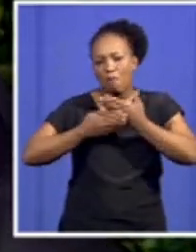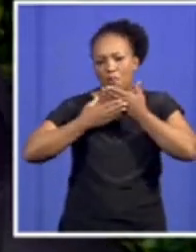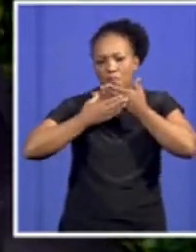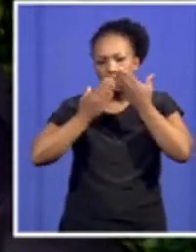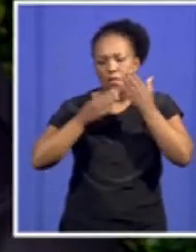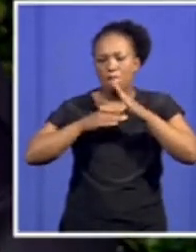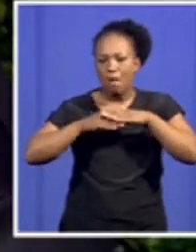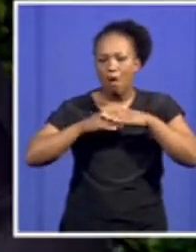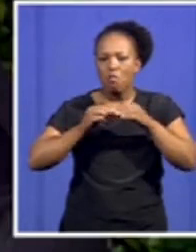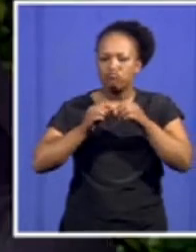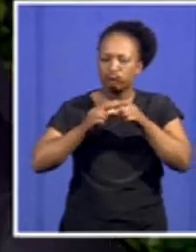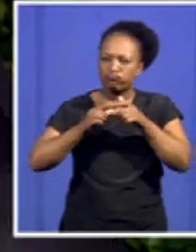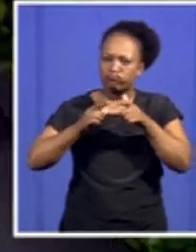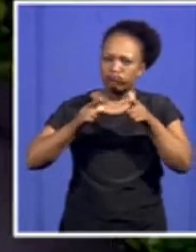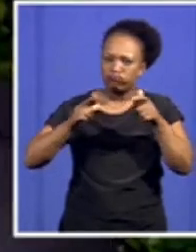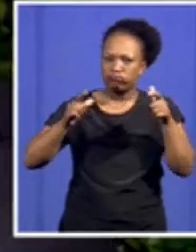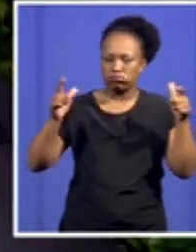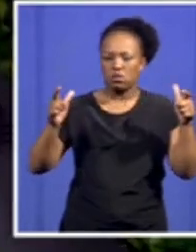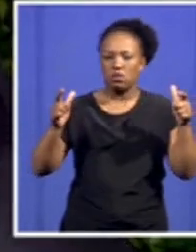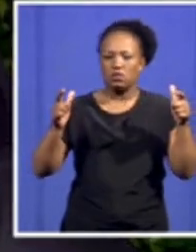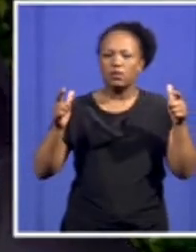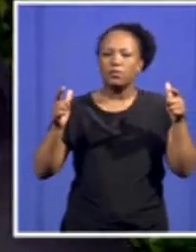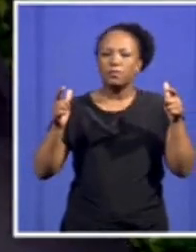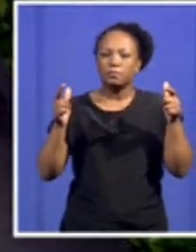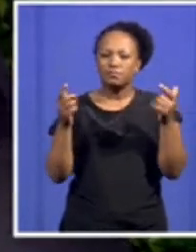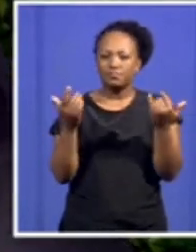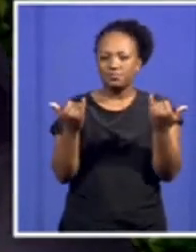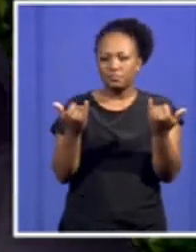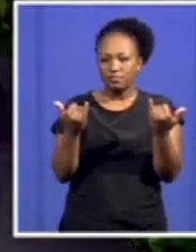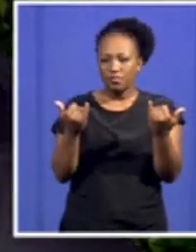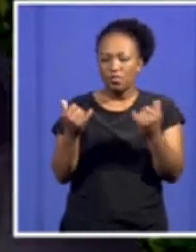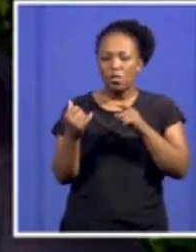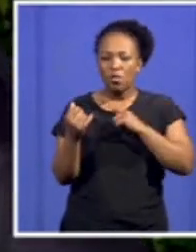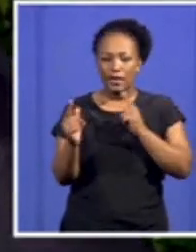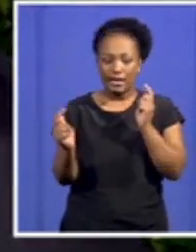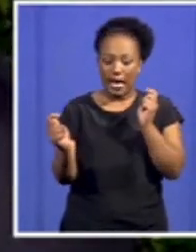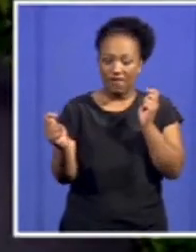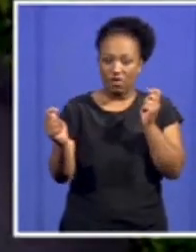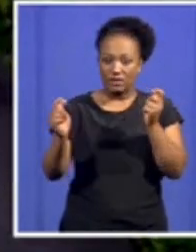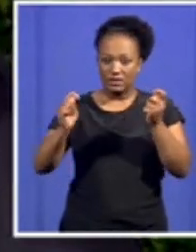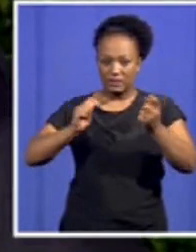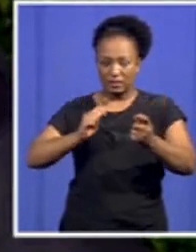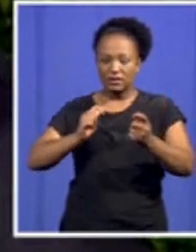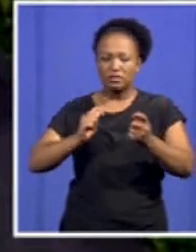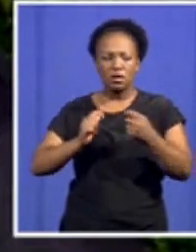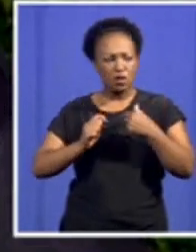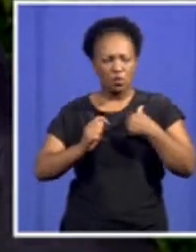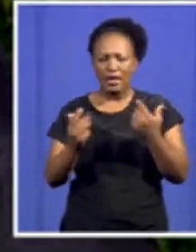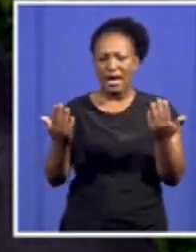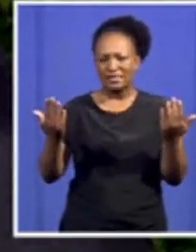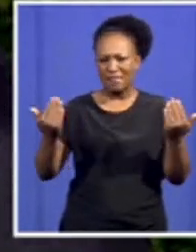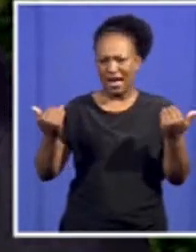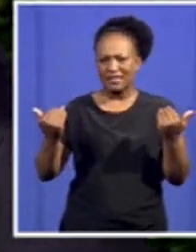time of our revolution, where in we expect that at least stability